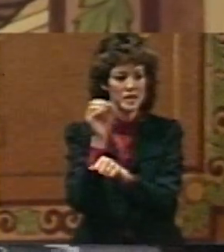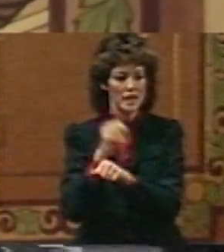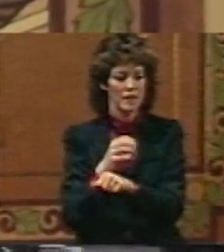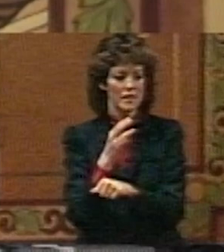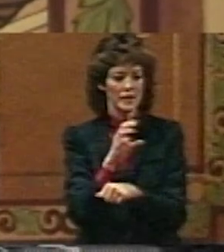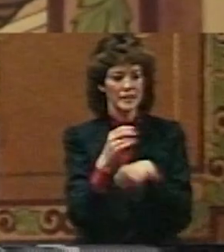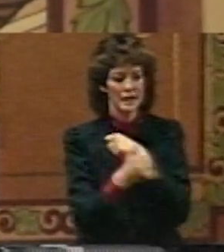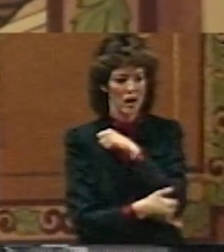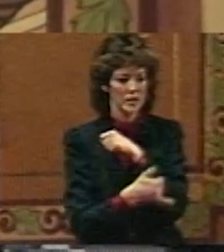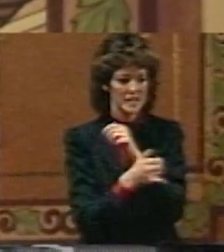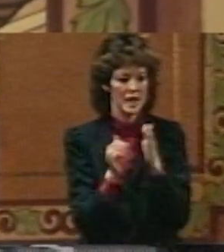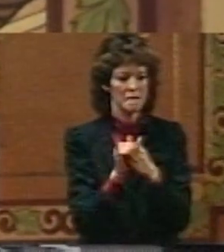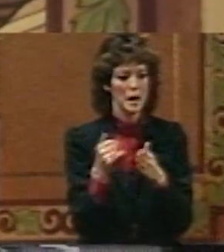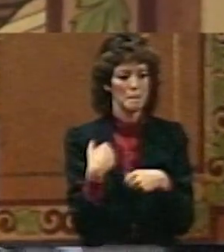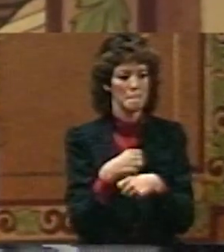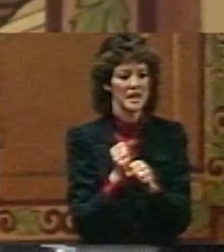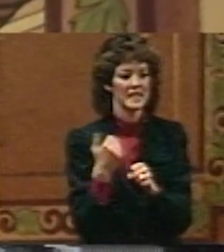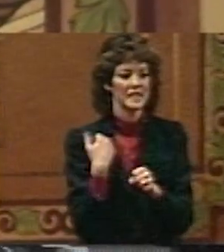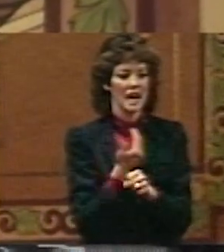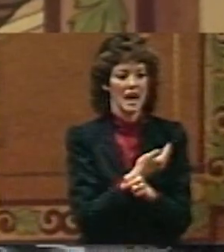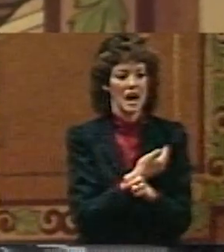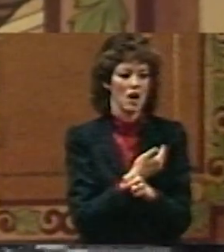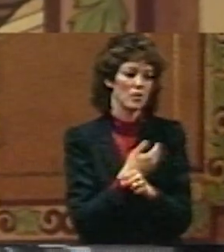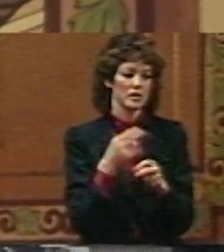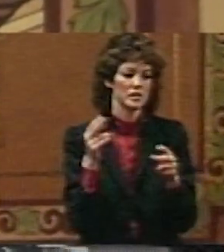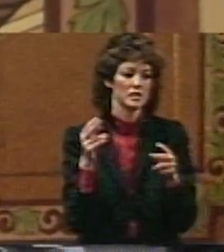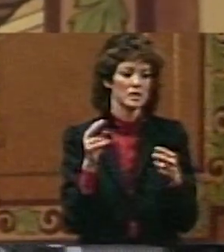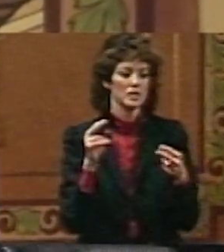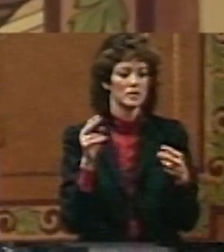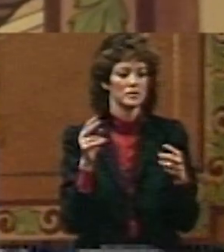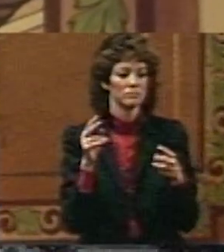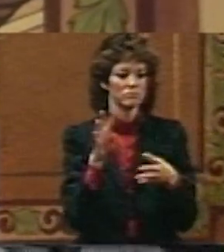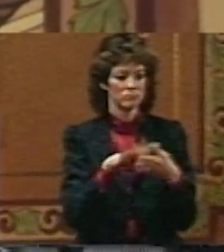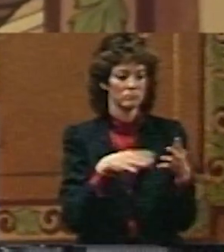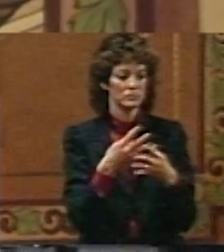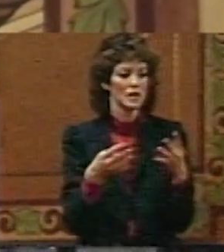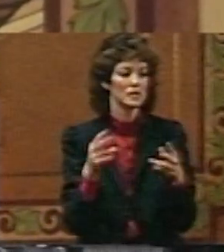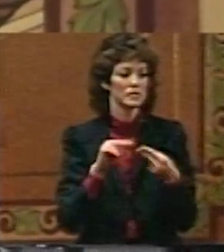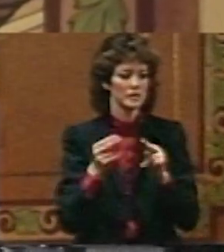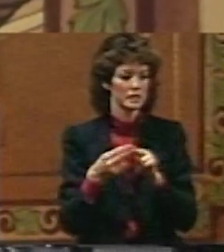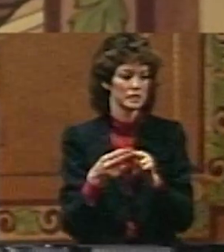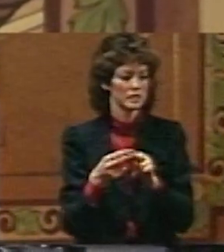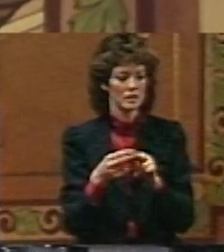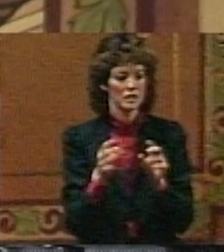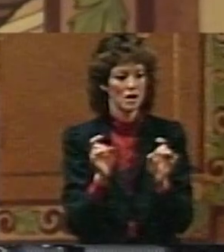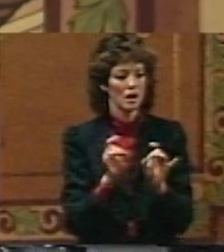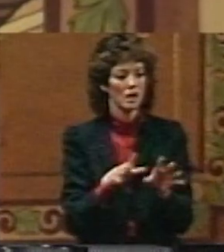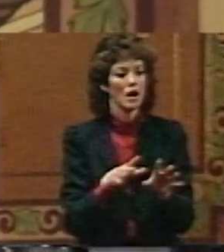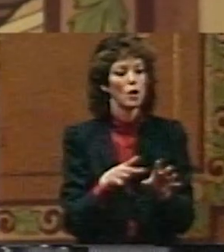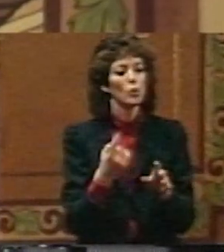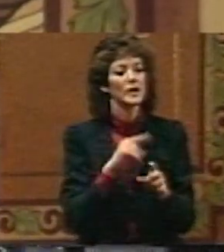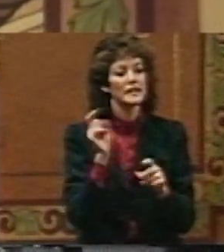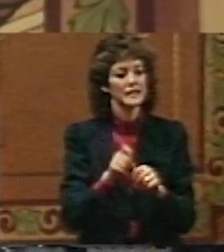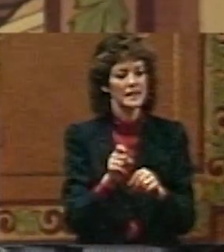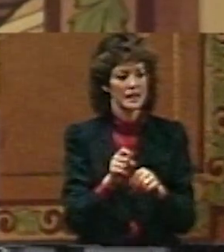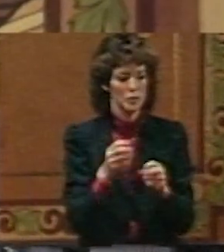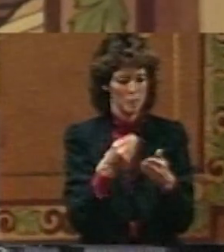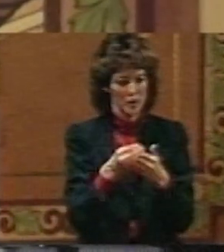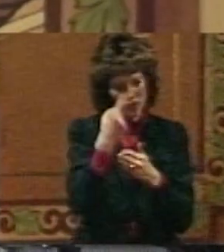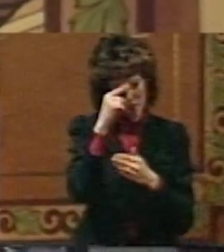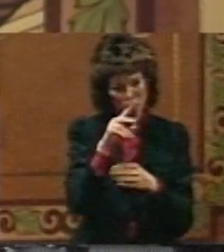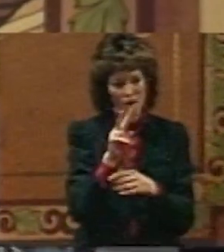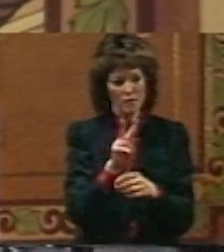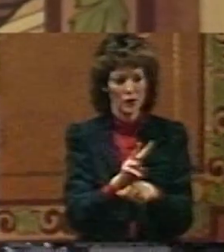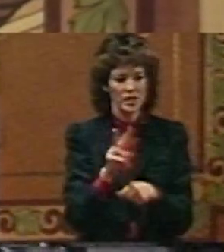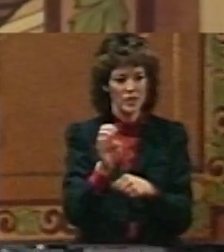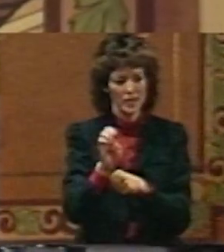makes our demographic statistics very startling. We need money for vocational education and making sure that